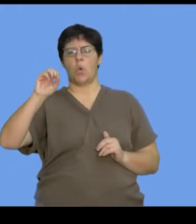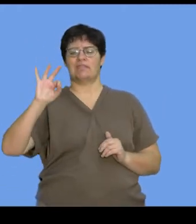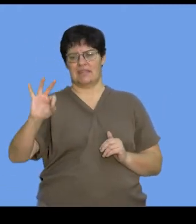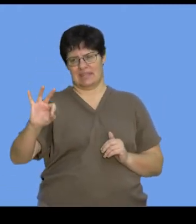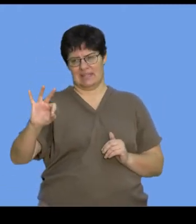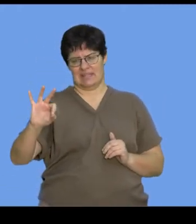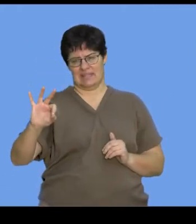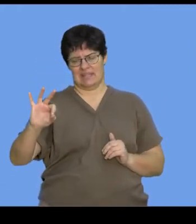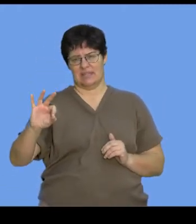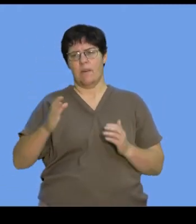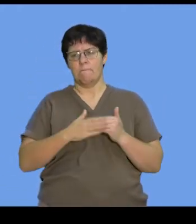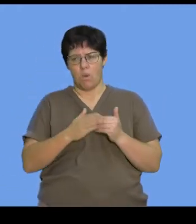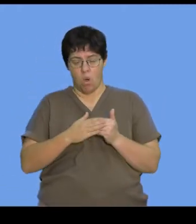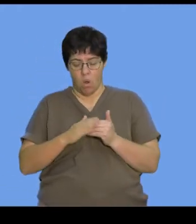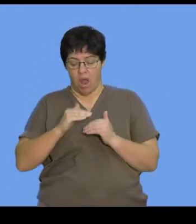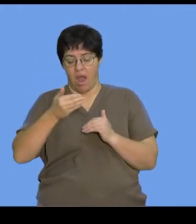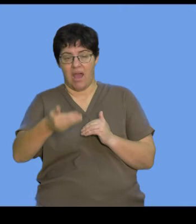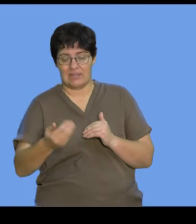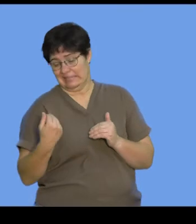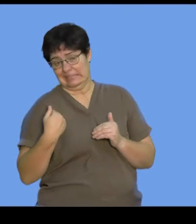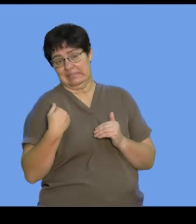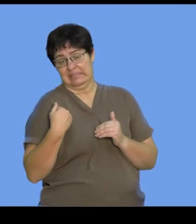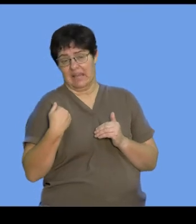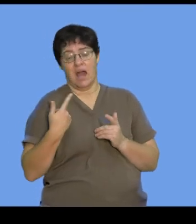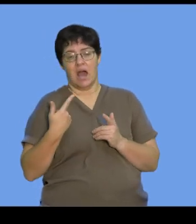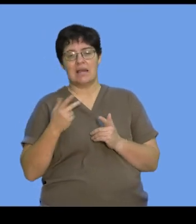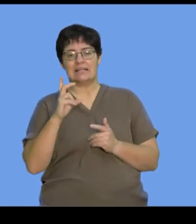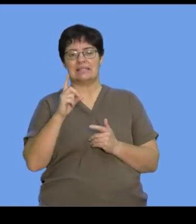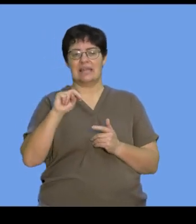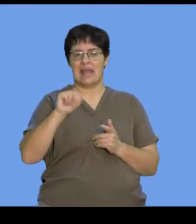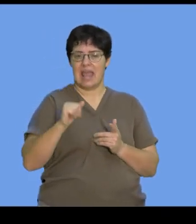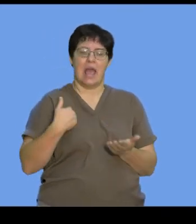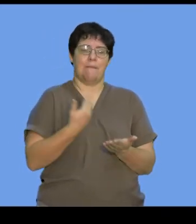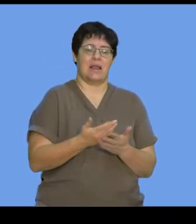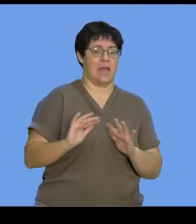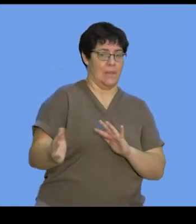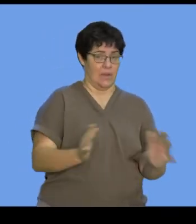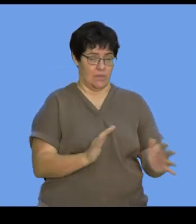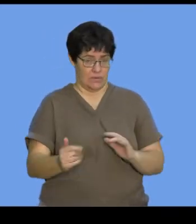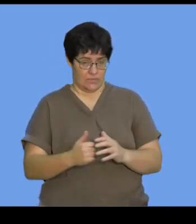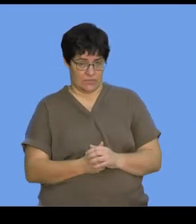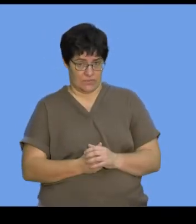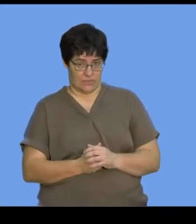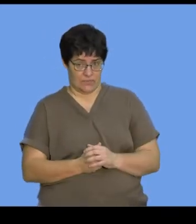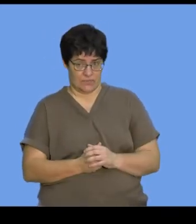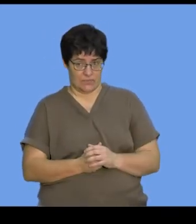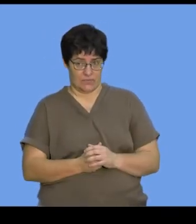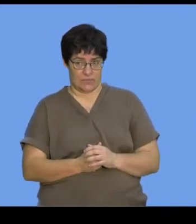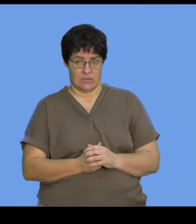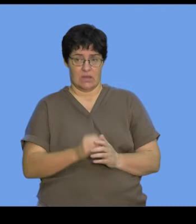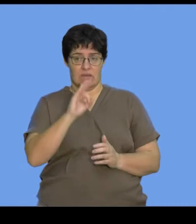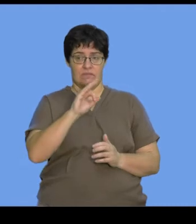with more significant progress in the recent years around DNA and its application. And so,